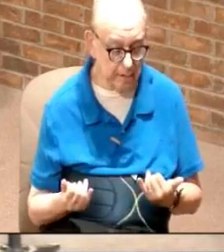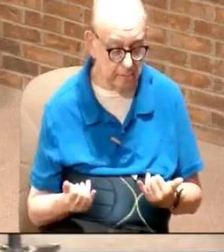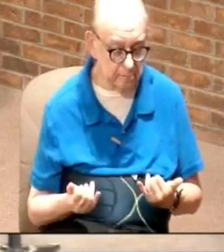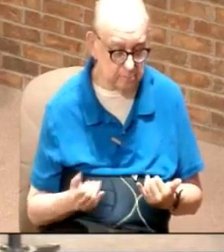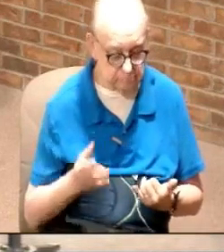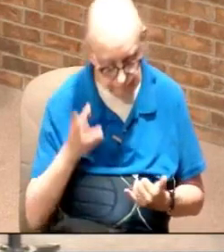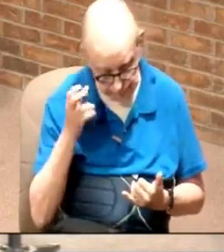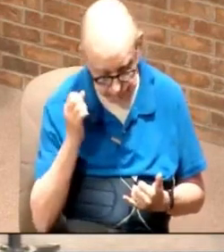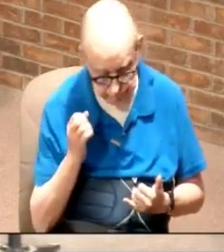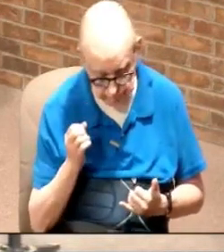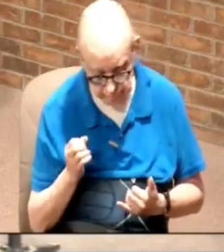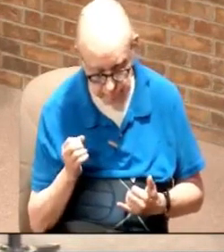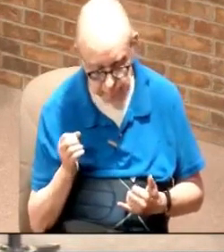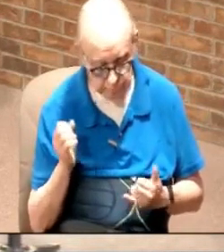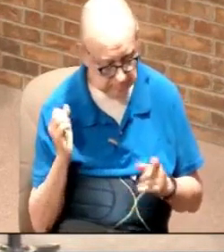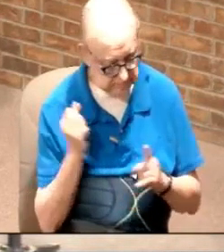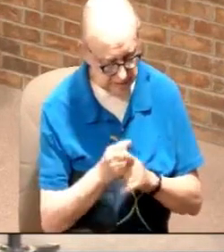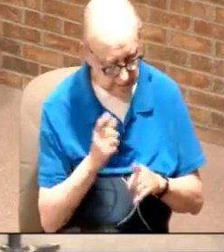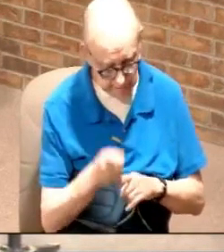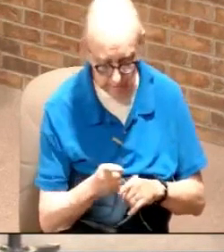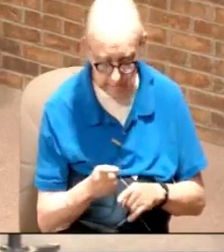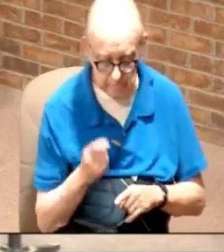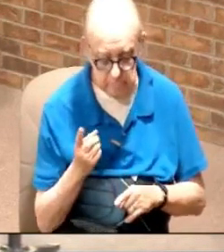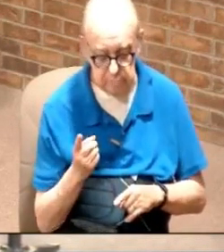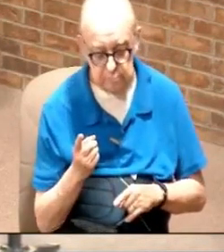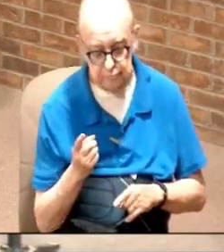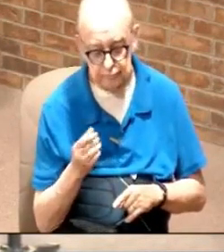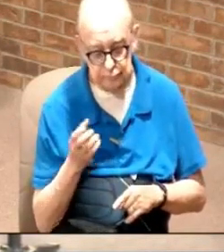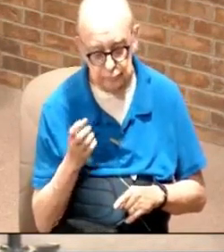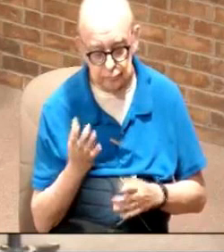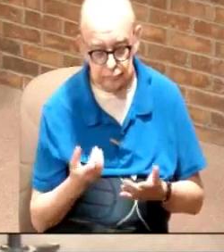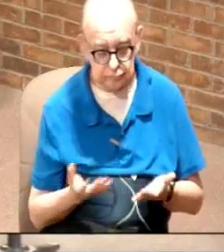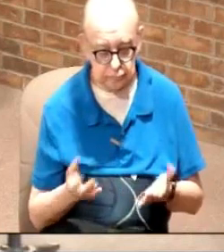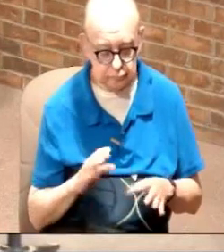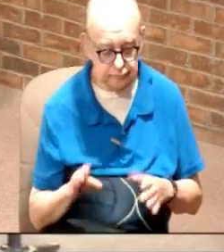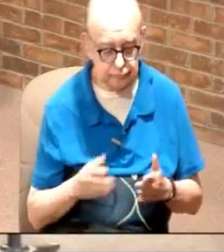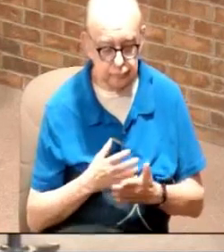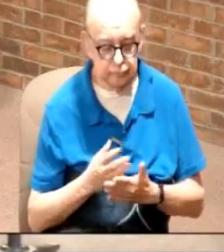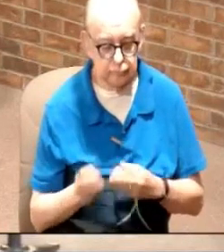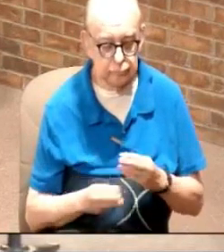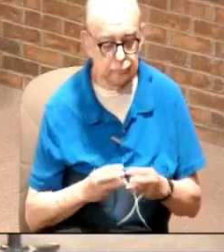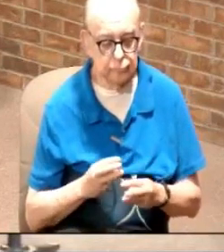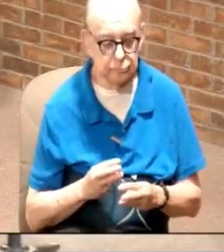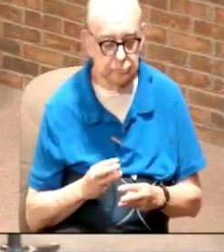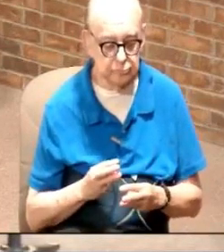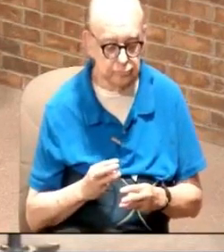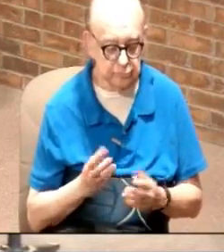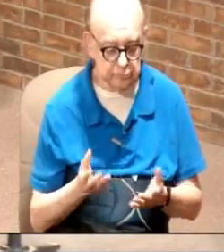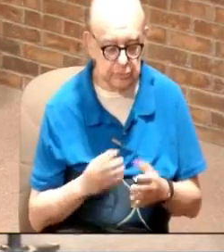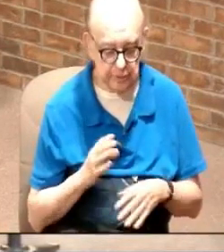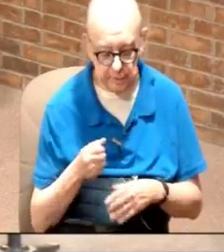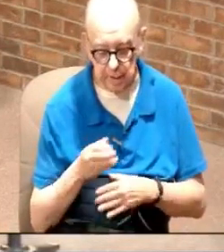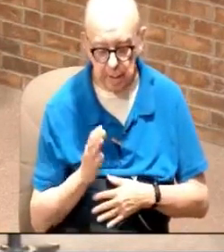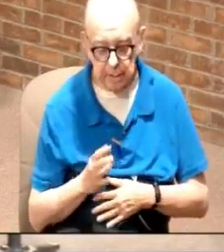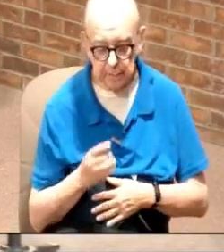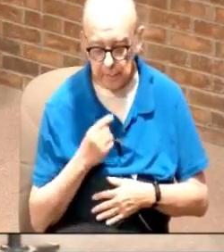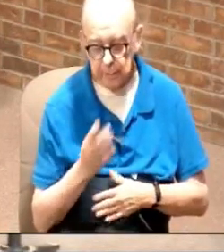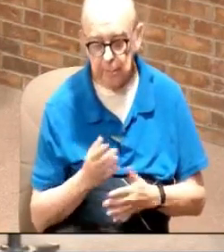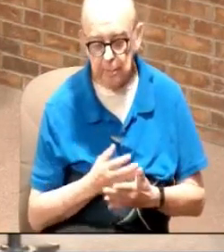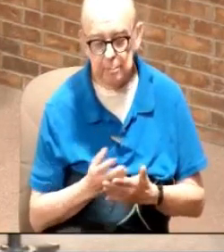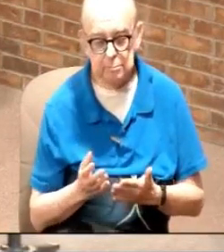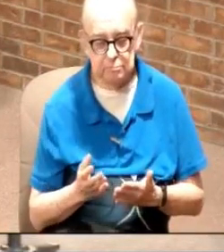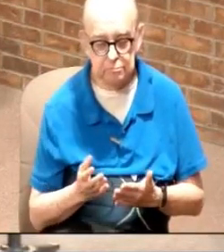Satan is going to blast you yes understand that because he does not want you to do the will of God because let me tell you something